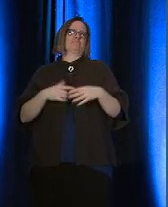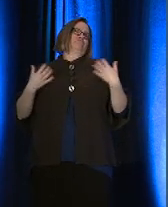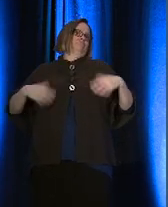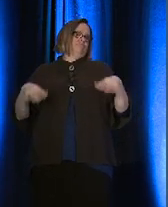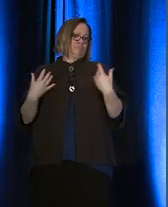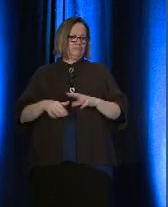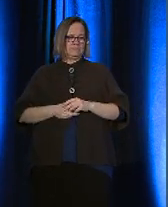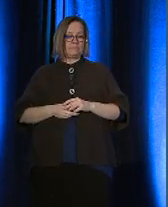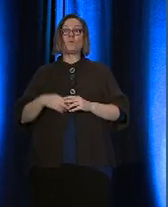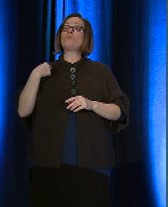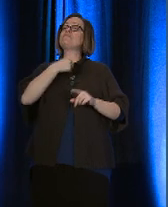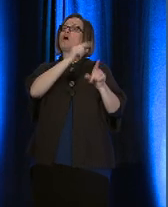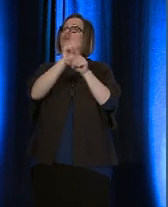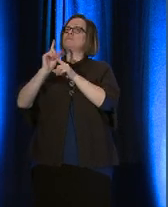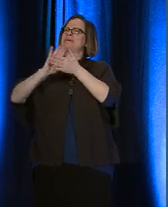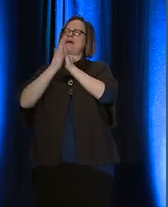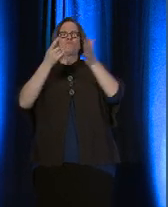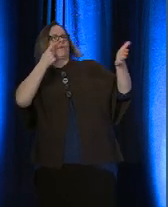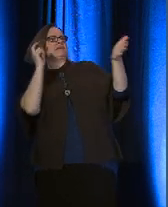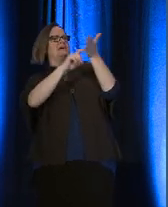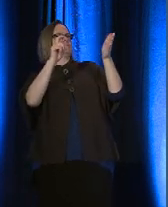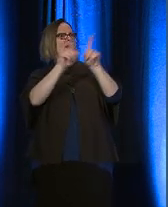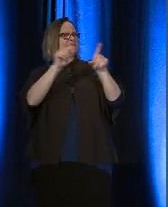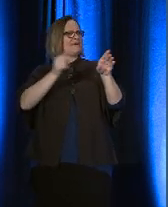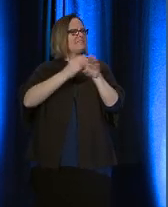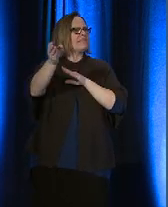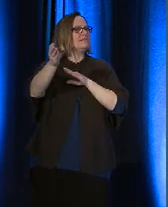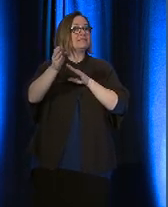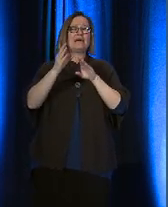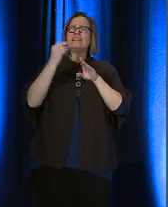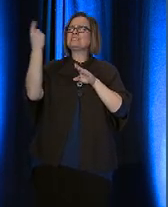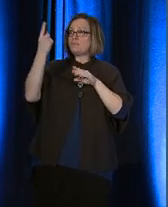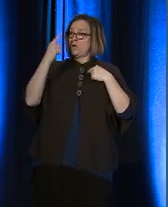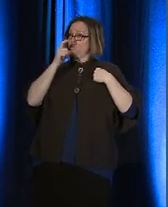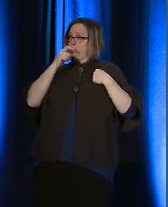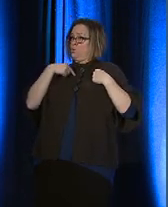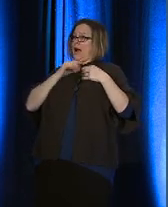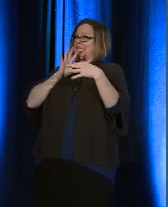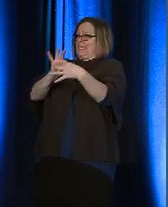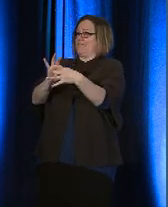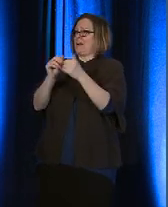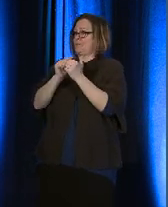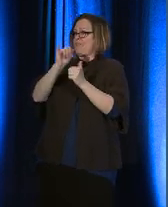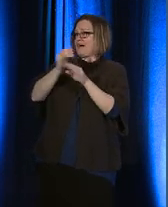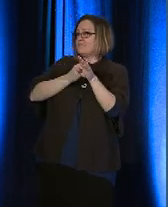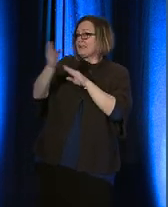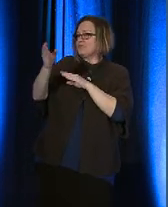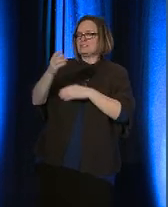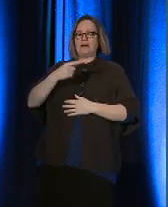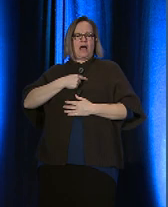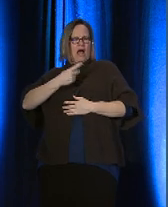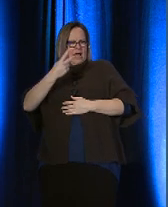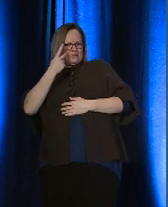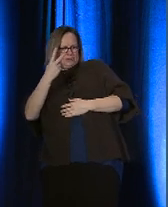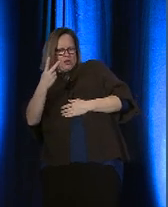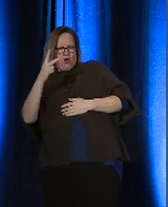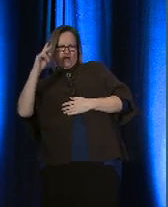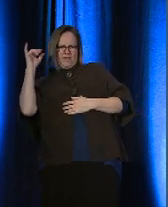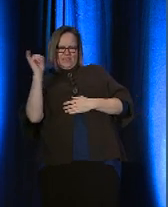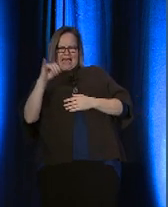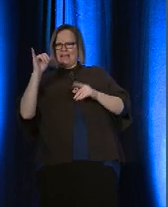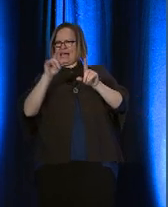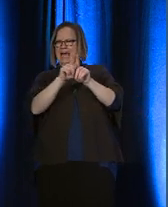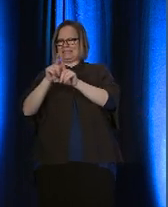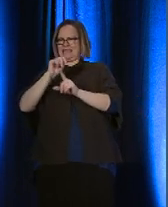recognizable as a field. And as someone who identified with the field, I saw forwarding it as a cause, as our cause,